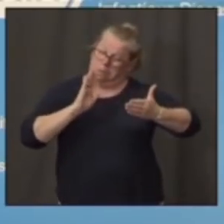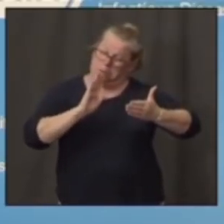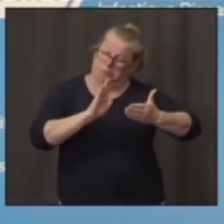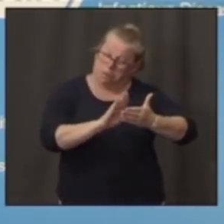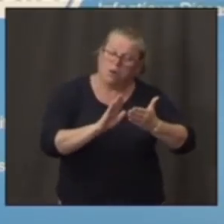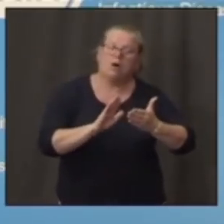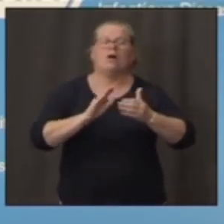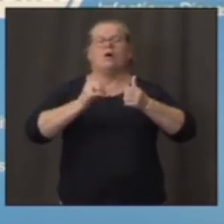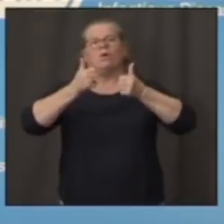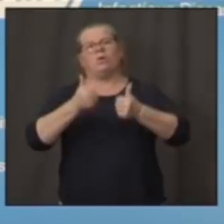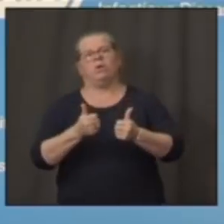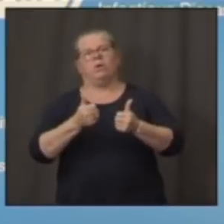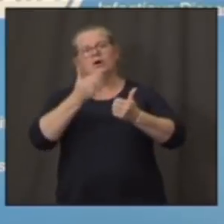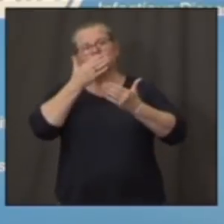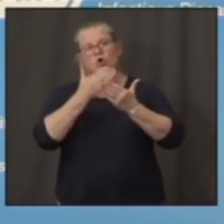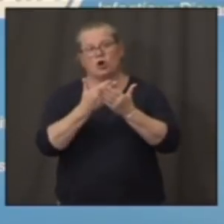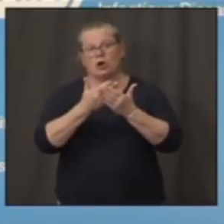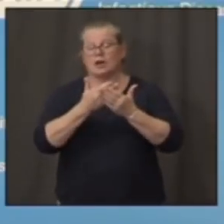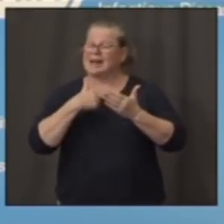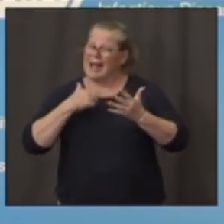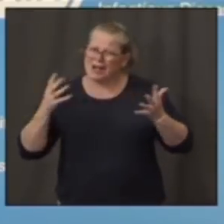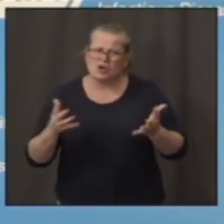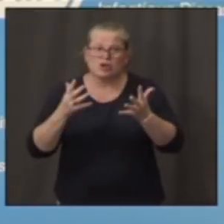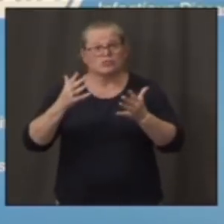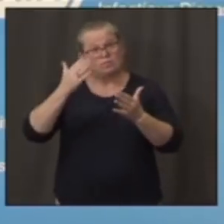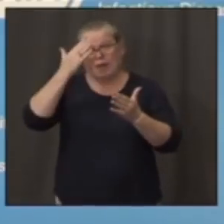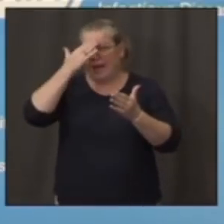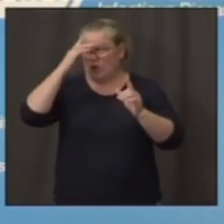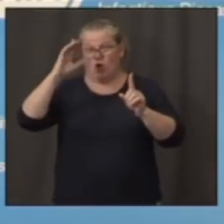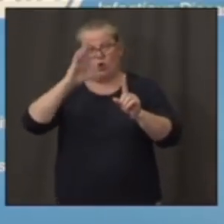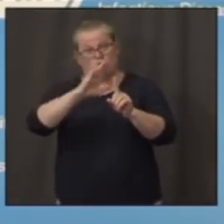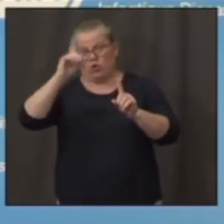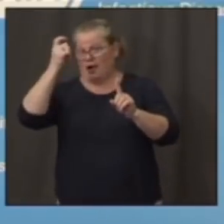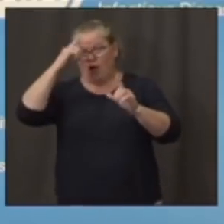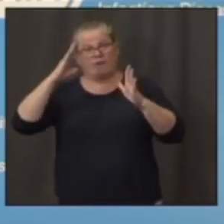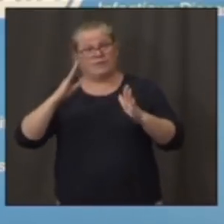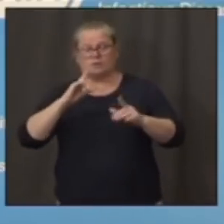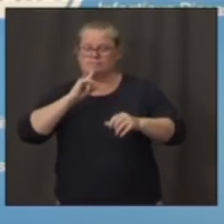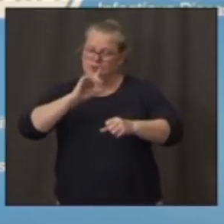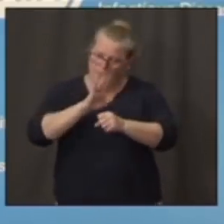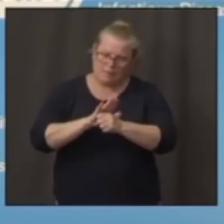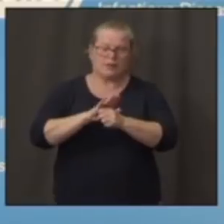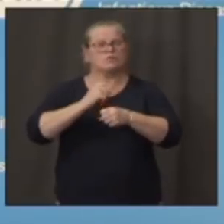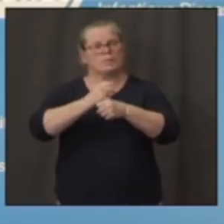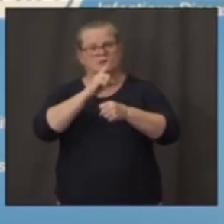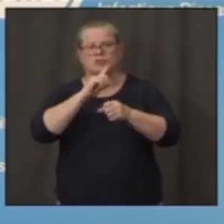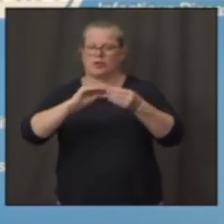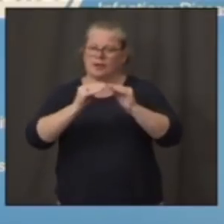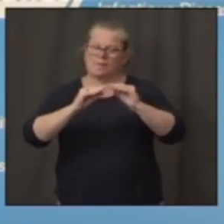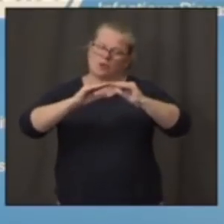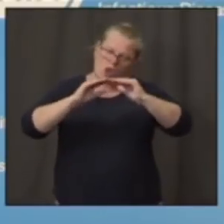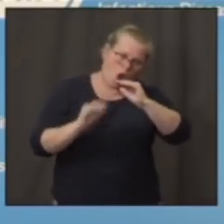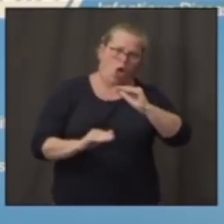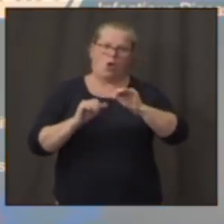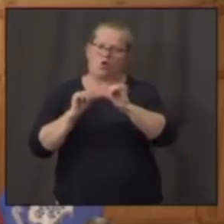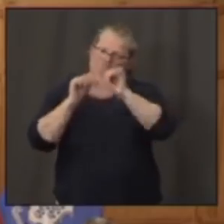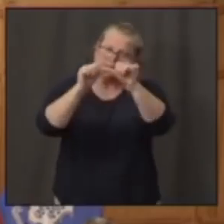I know your governor feels committed to that, to keep you in that good place. Thank you, sir.